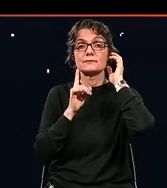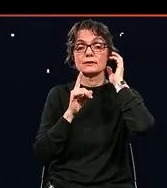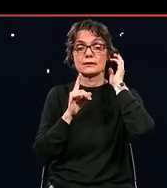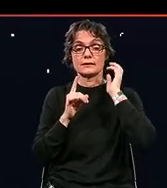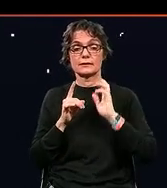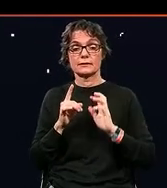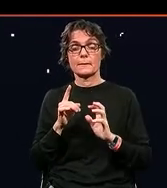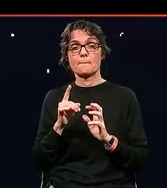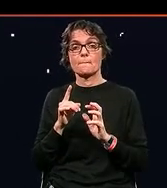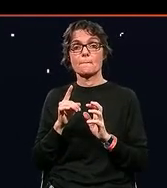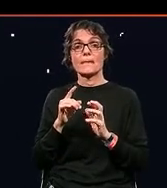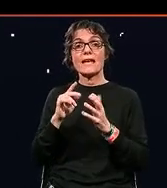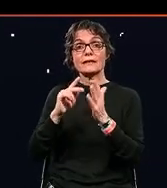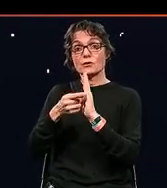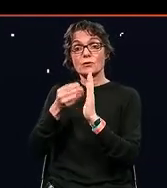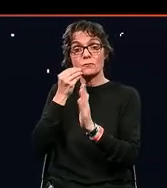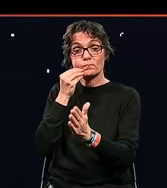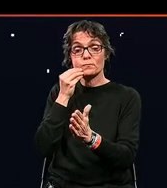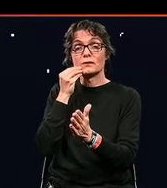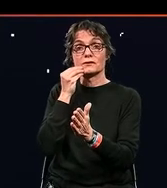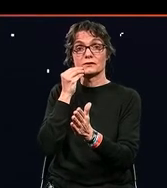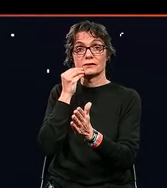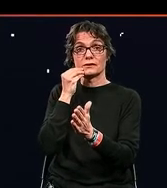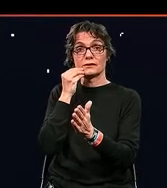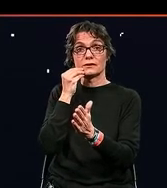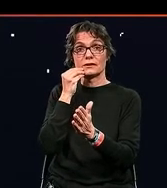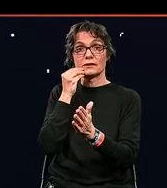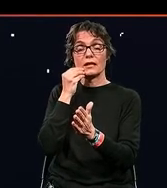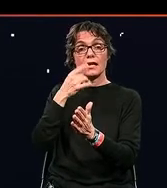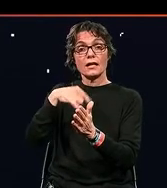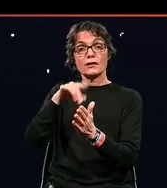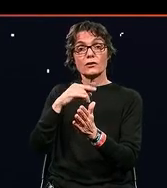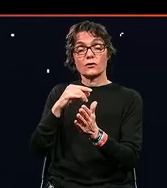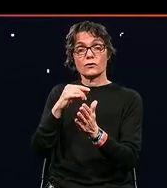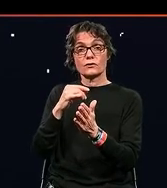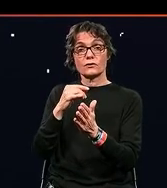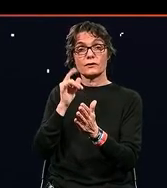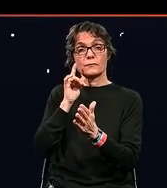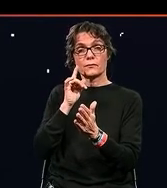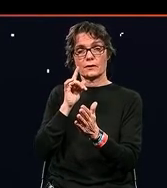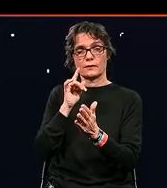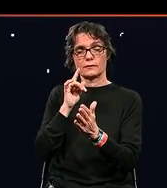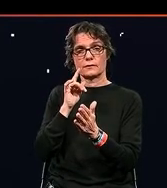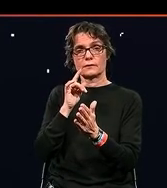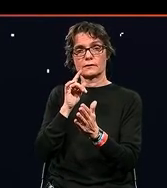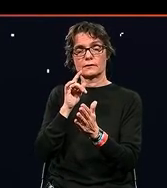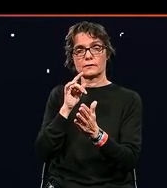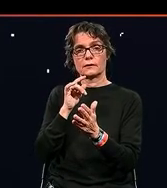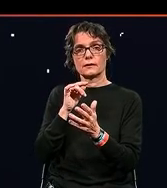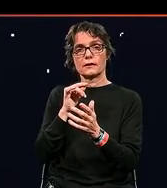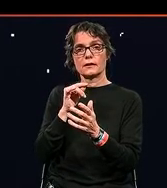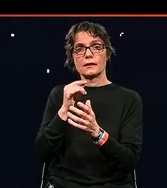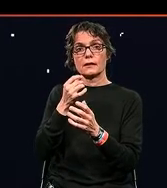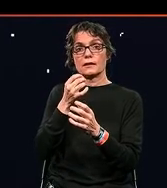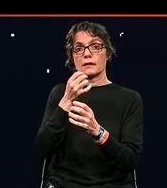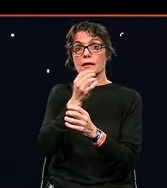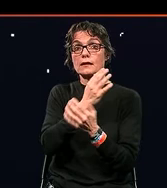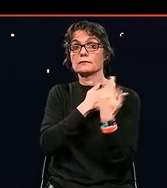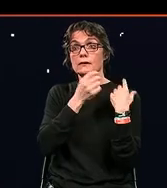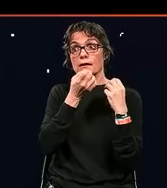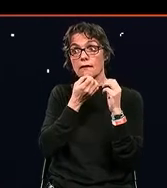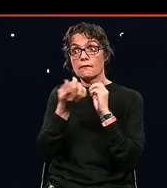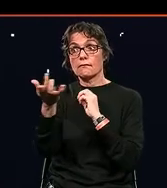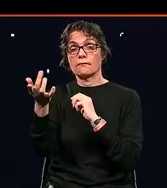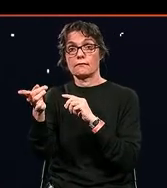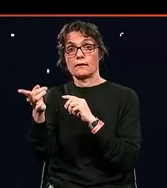and using technology at speed, we need to let people who are closest to the customers make majority